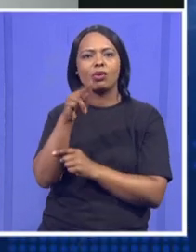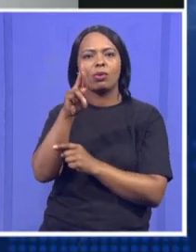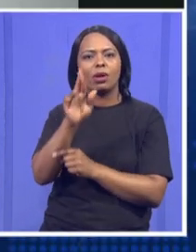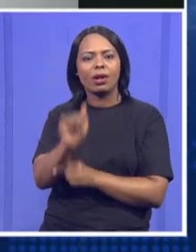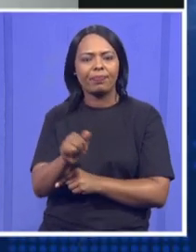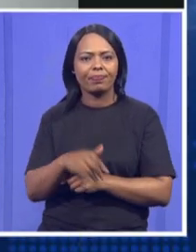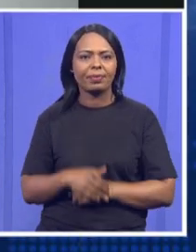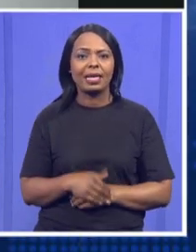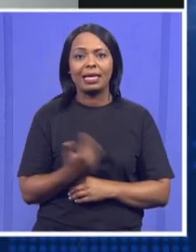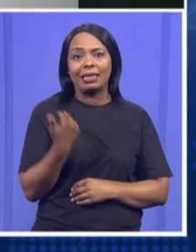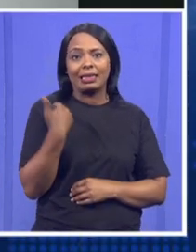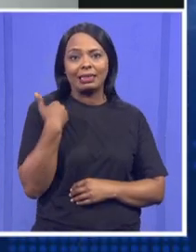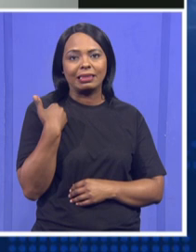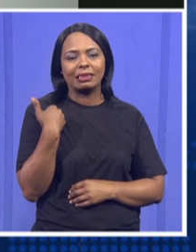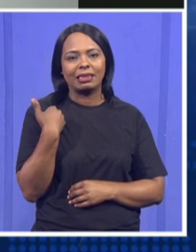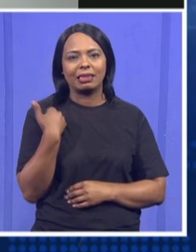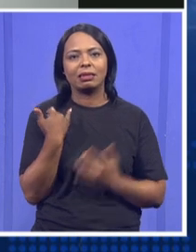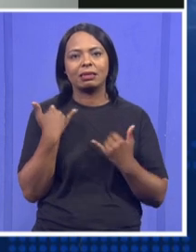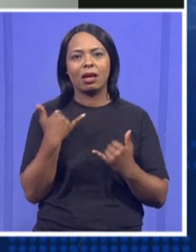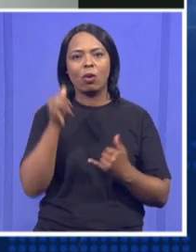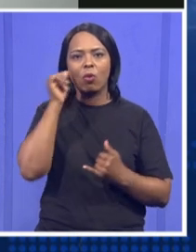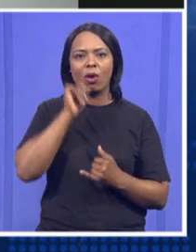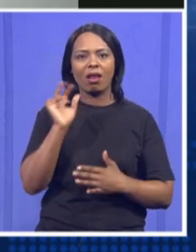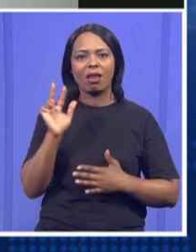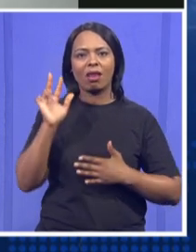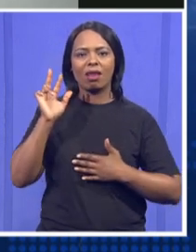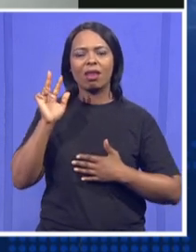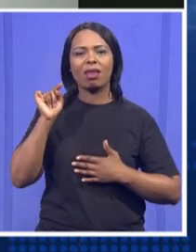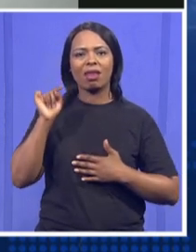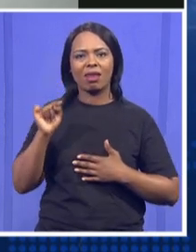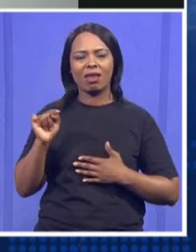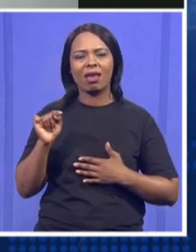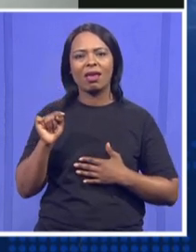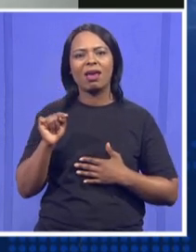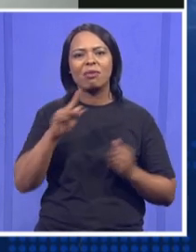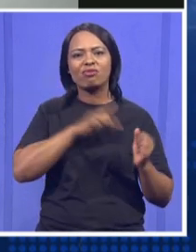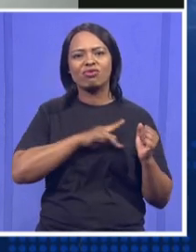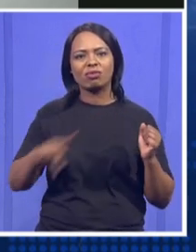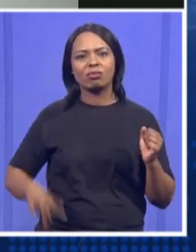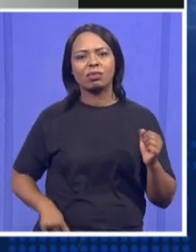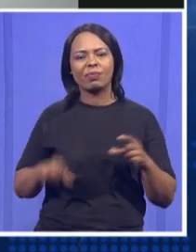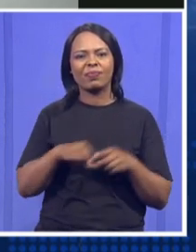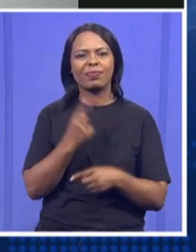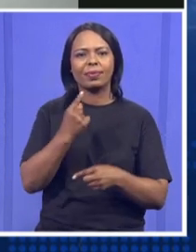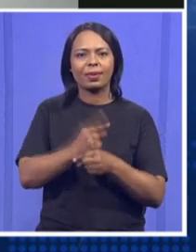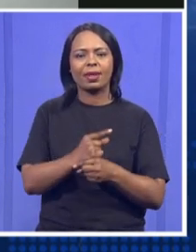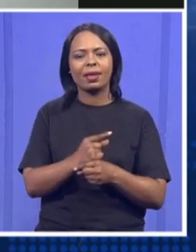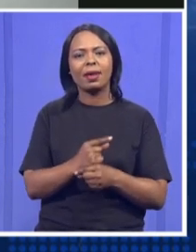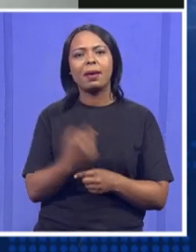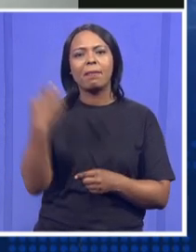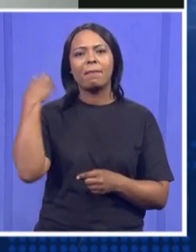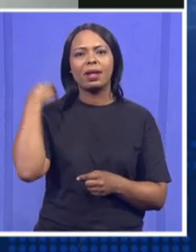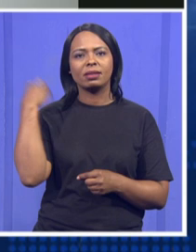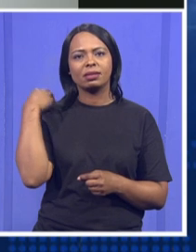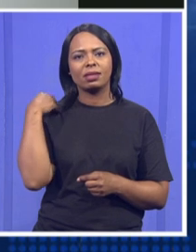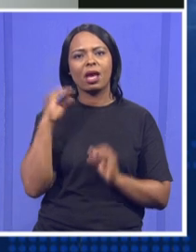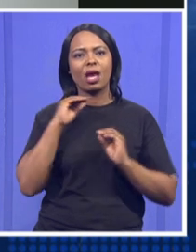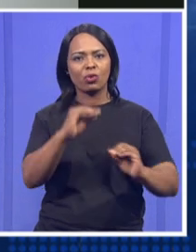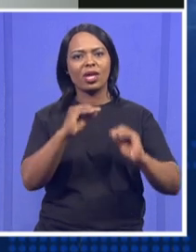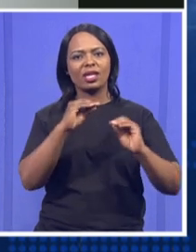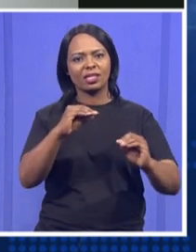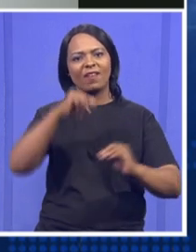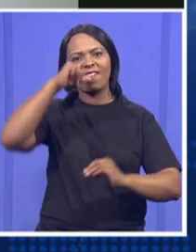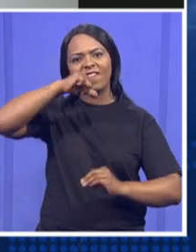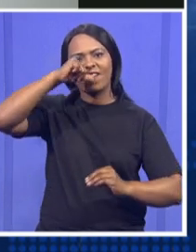yesterday, at his inauguration, the presence of the Minister of Education, Ndjimutchecha, with her